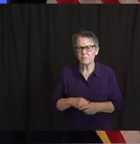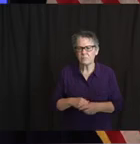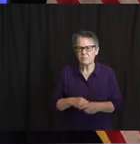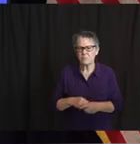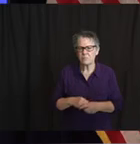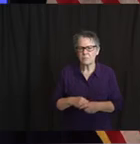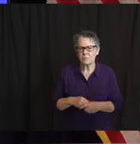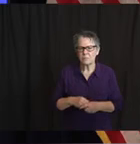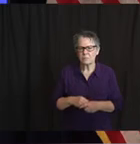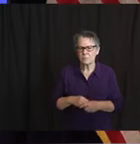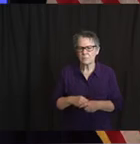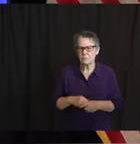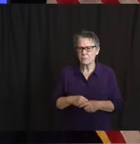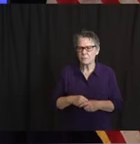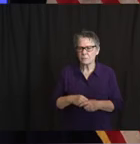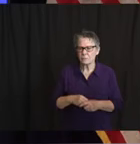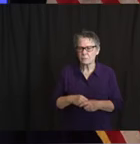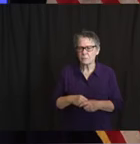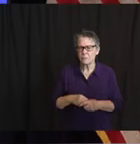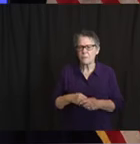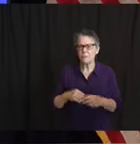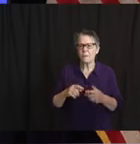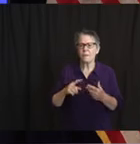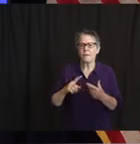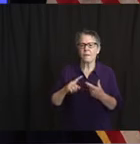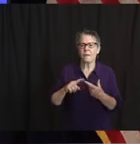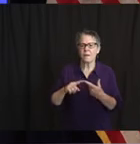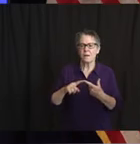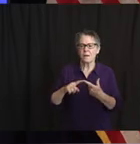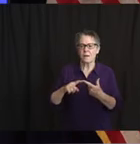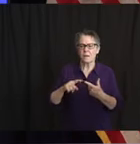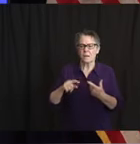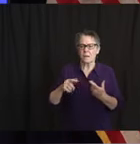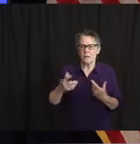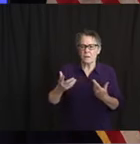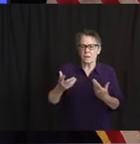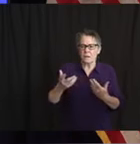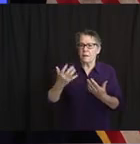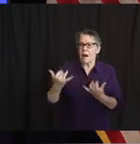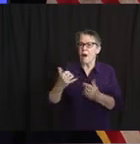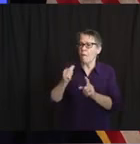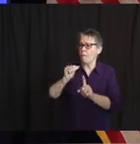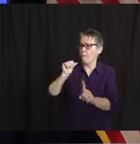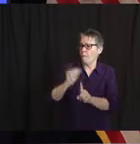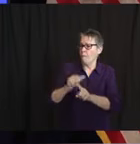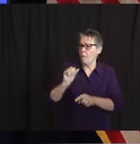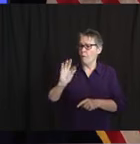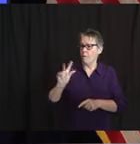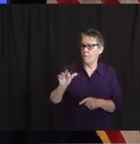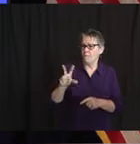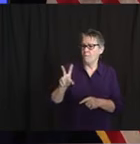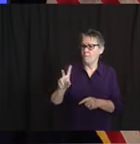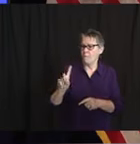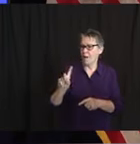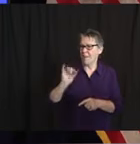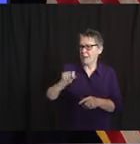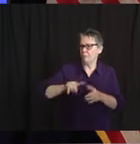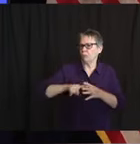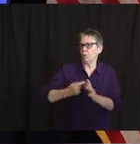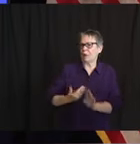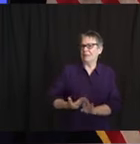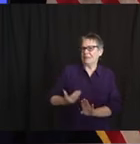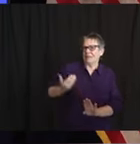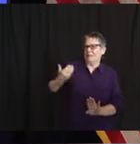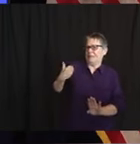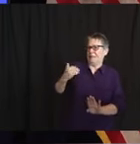So the fraud that we're seeing started actually all the way back in April, and there are text messages that say you've been infected or